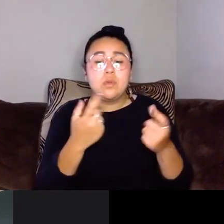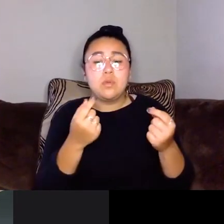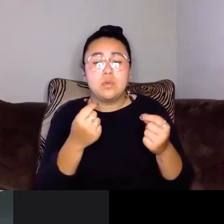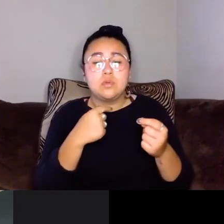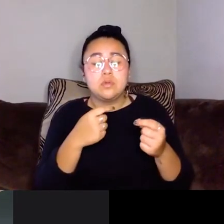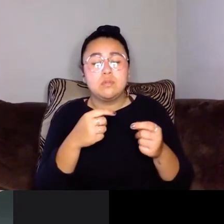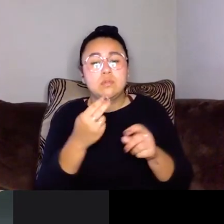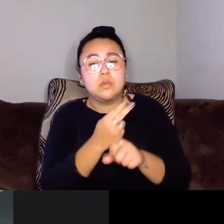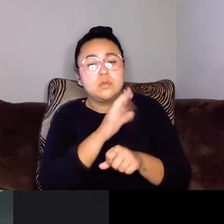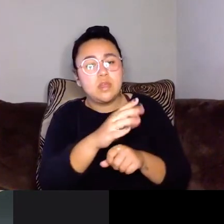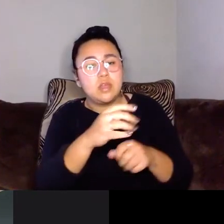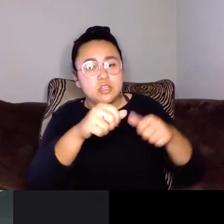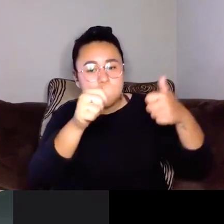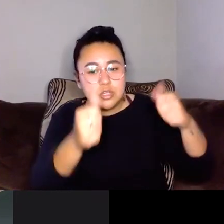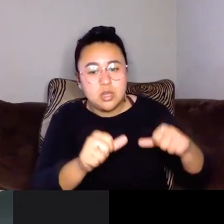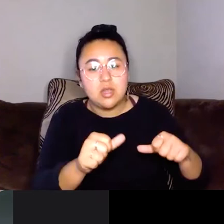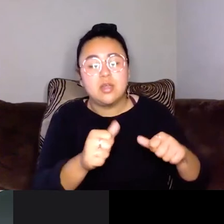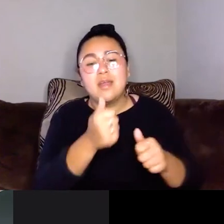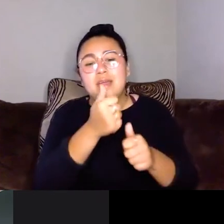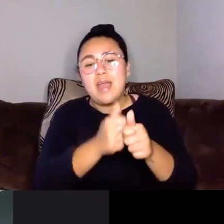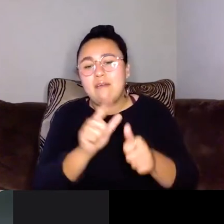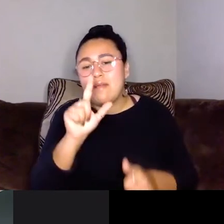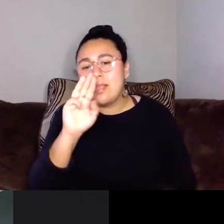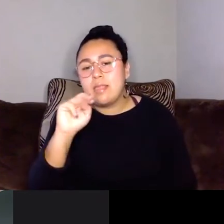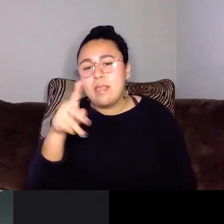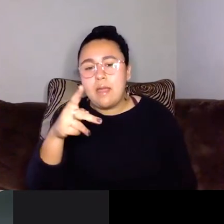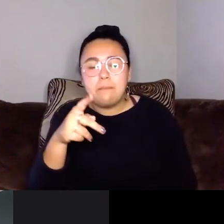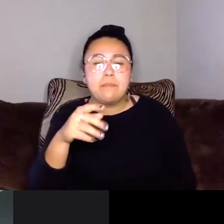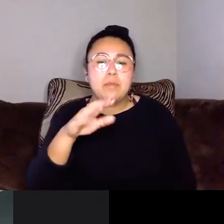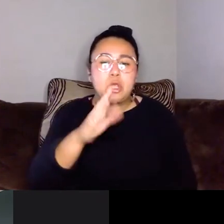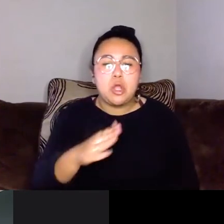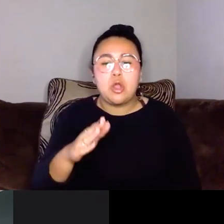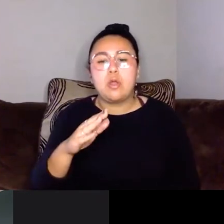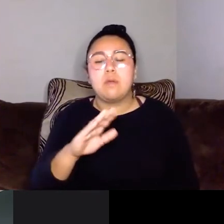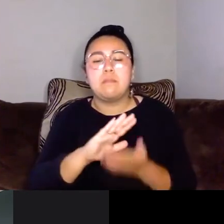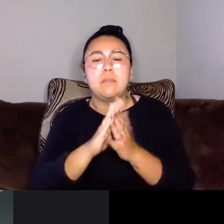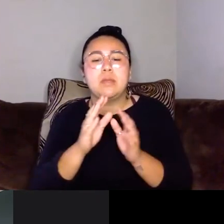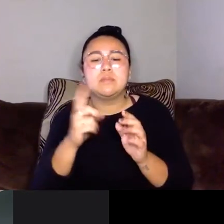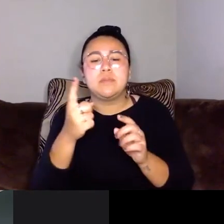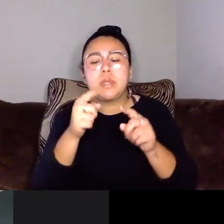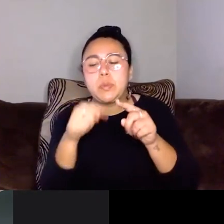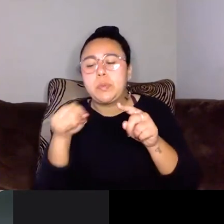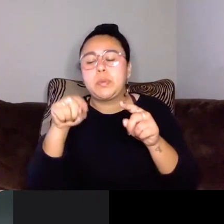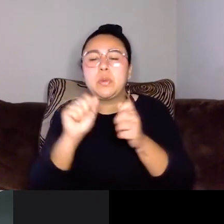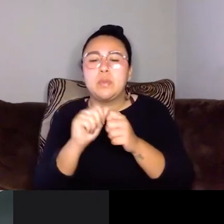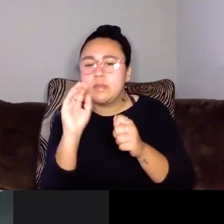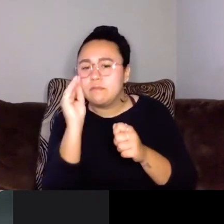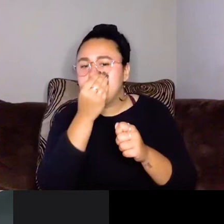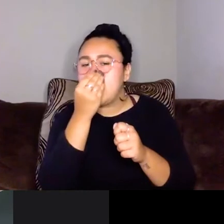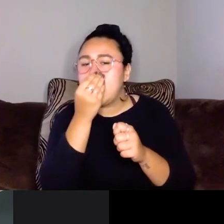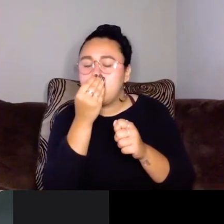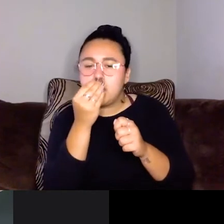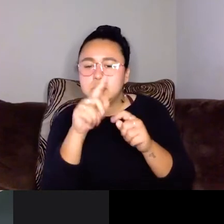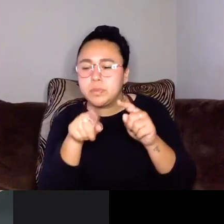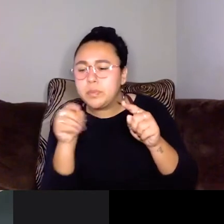using their shapes and every lump and curve, I turned into like a curly Q with little flowers growing out of it. When people can